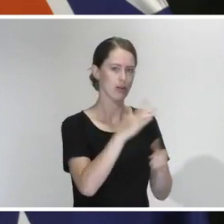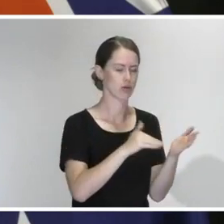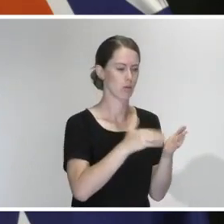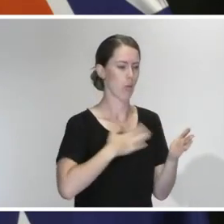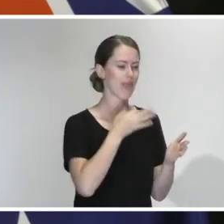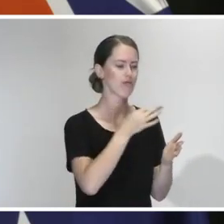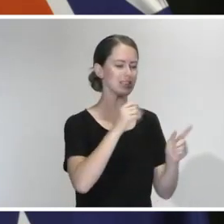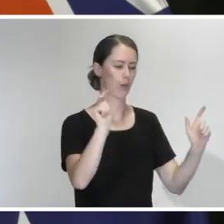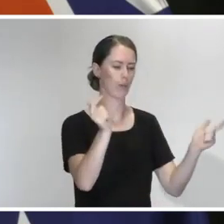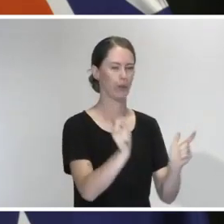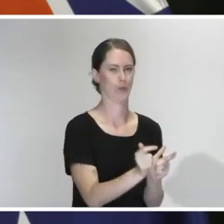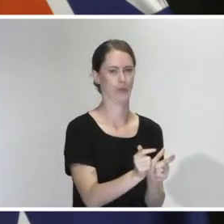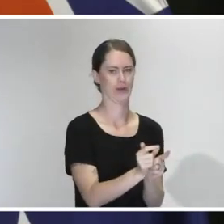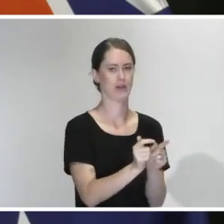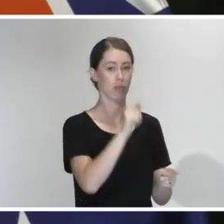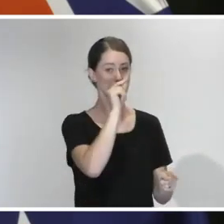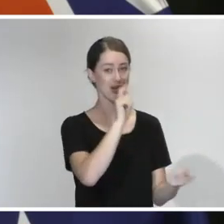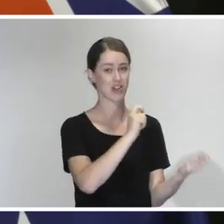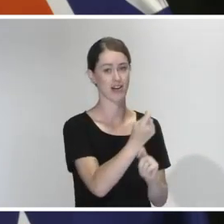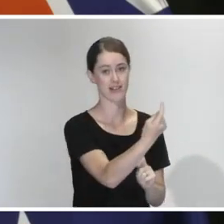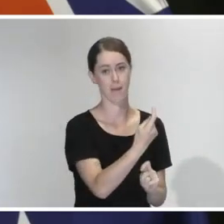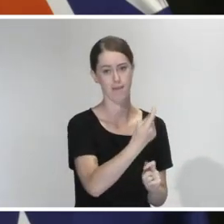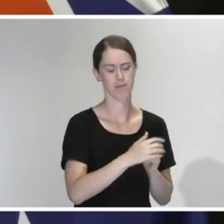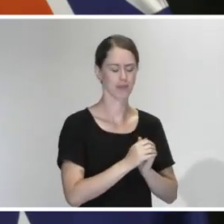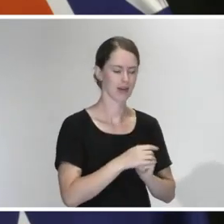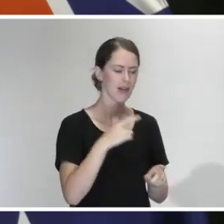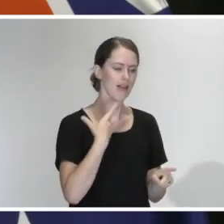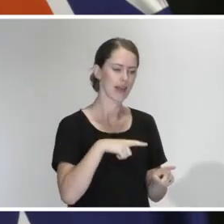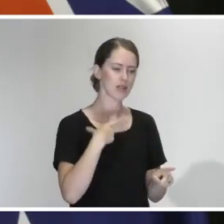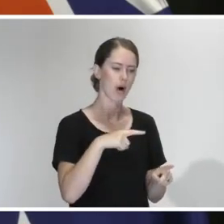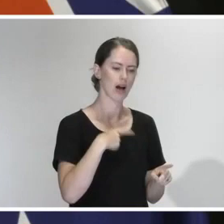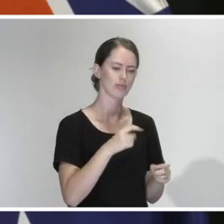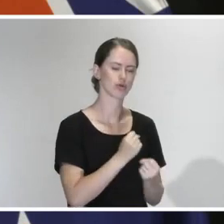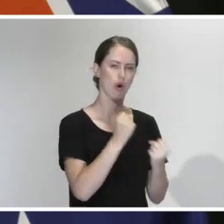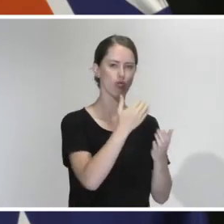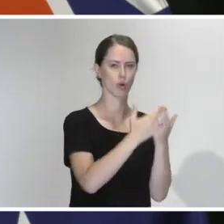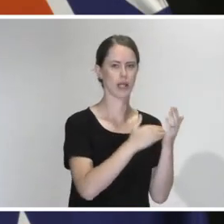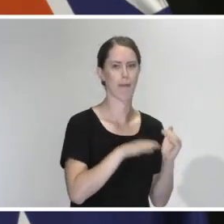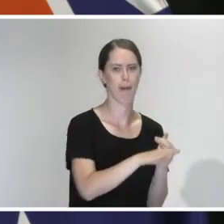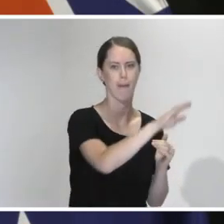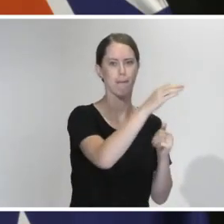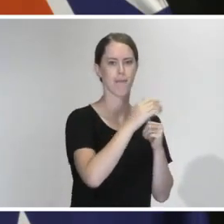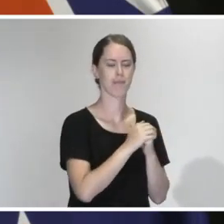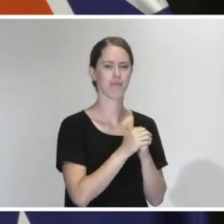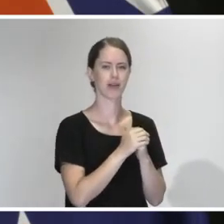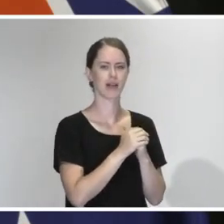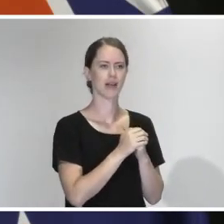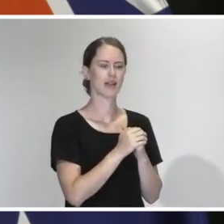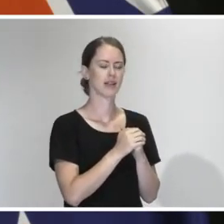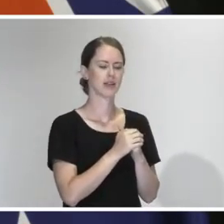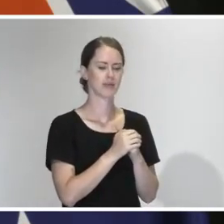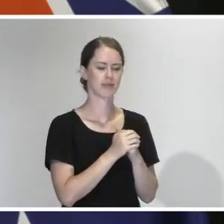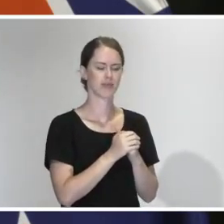that risk as much as possible. That's why we've only continued to ramp up. So quite frankly, regardless of the enforcement,